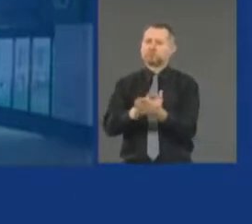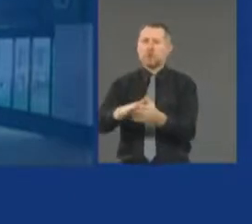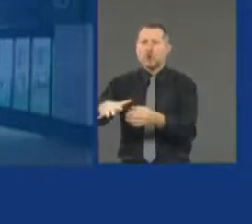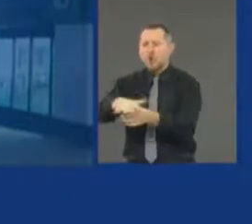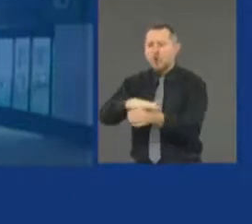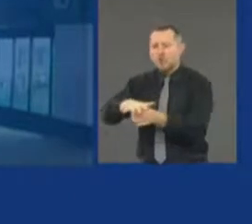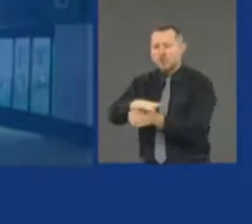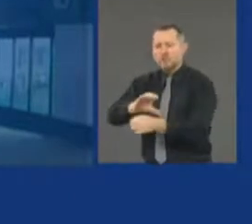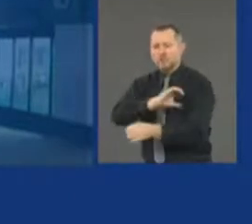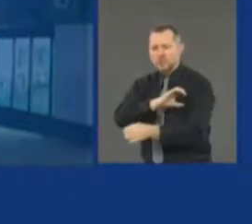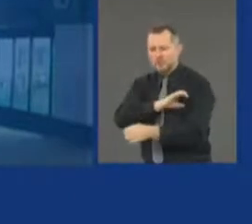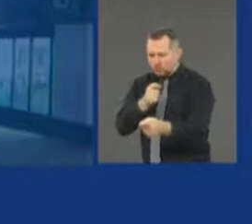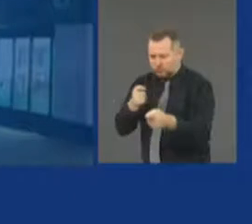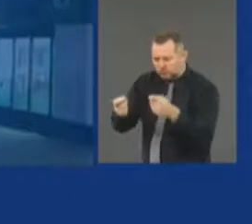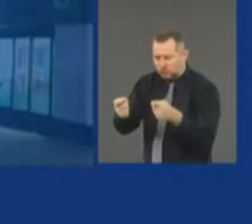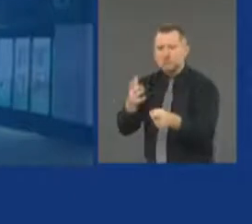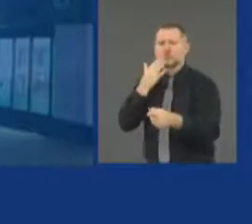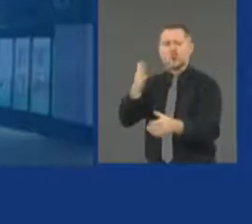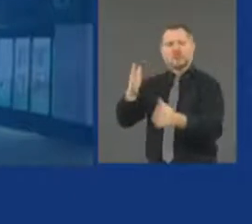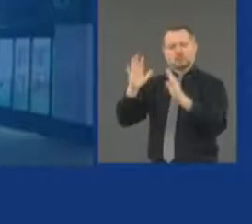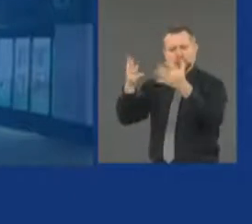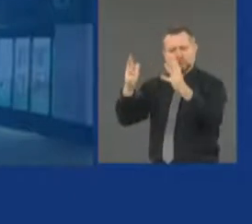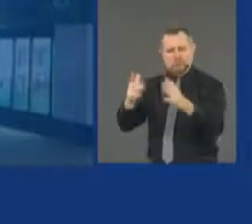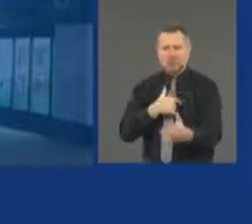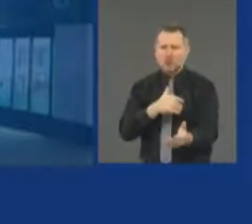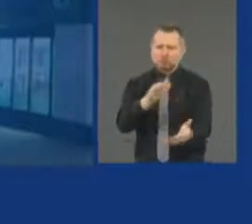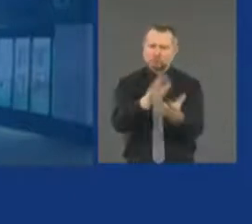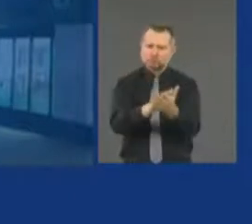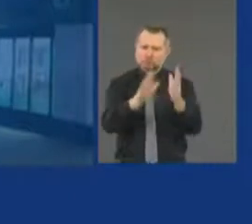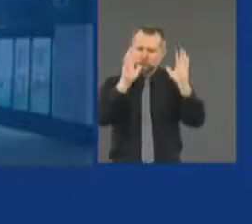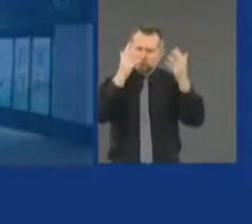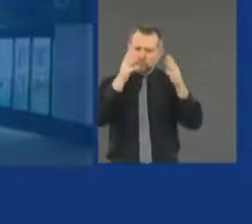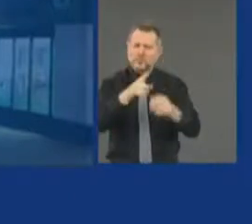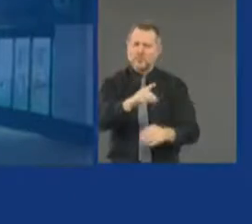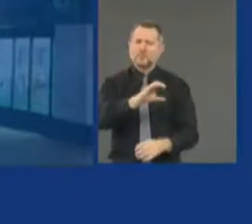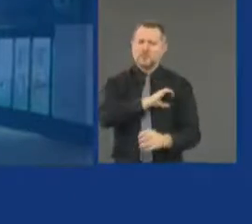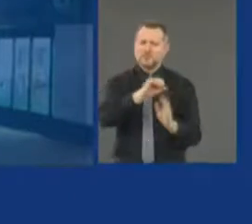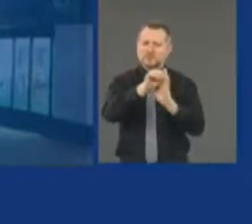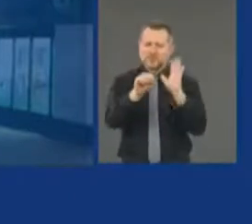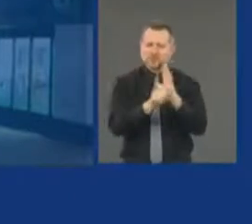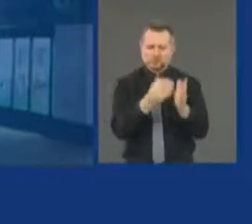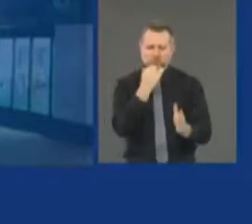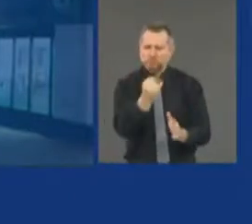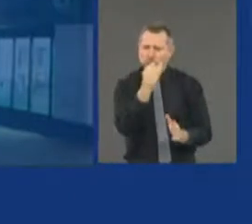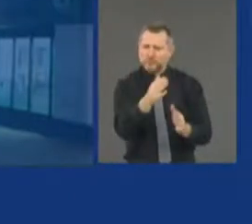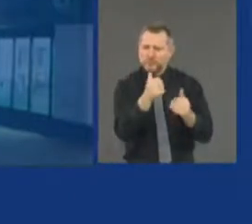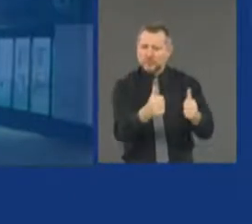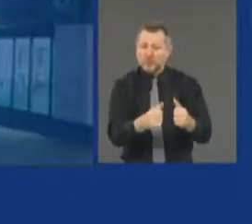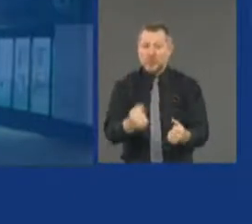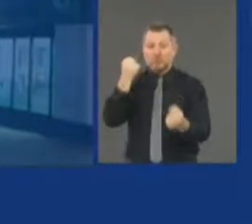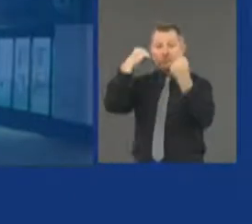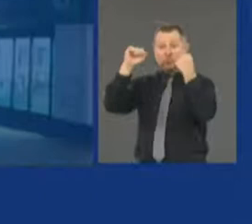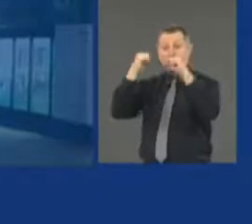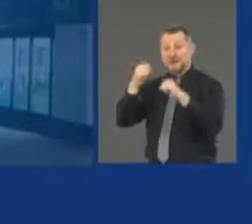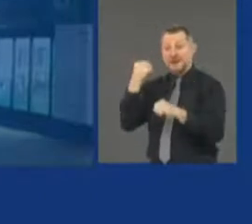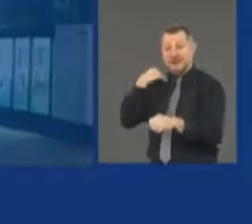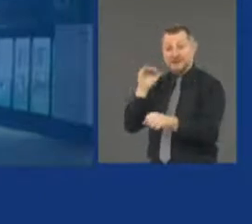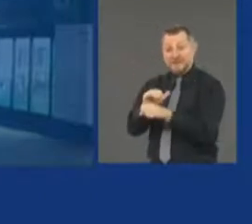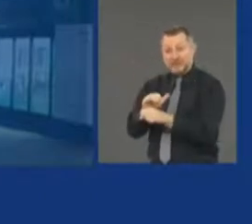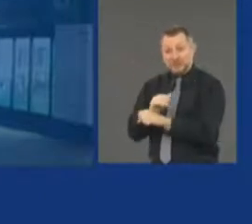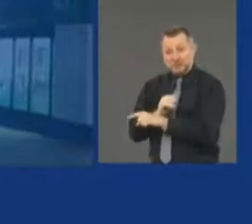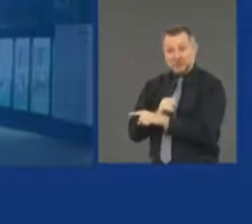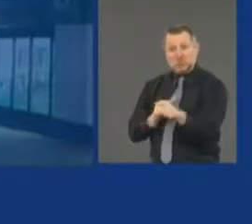great job. I want to applaud the state police who have done a great job. The protests were mainly peaceful all across the state.